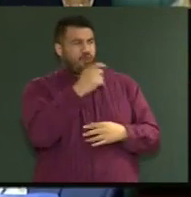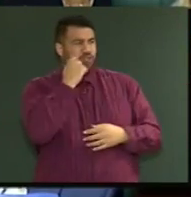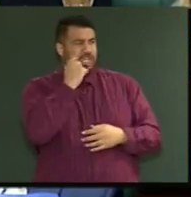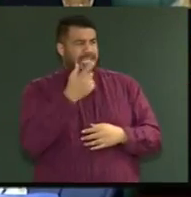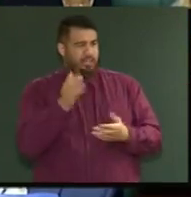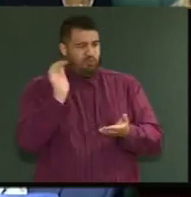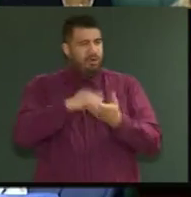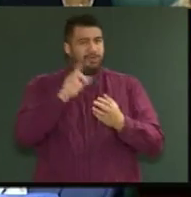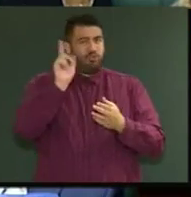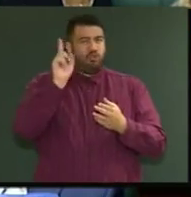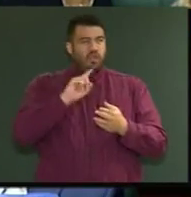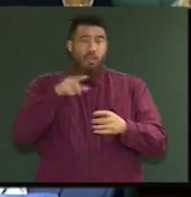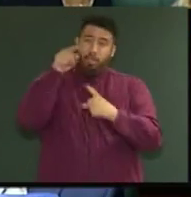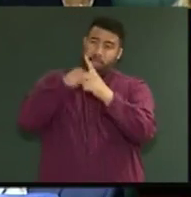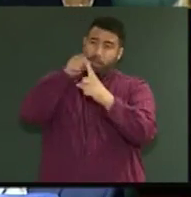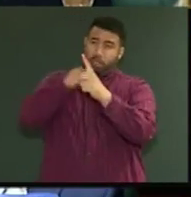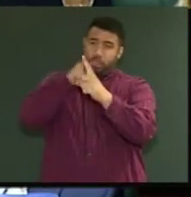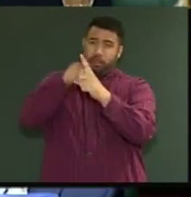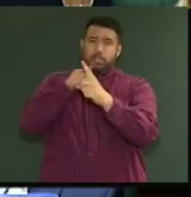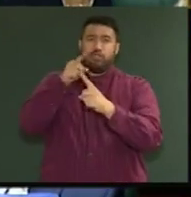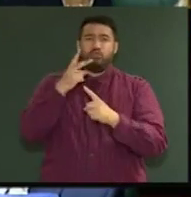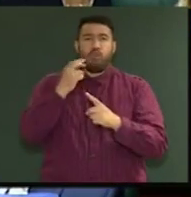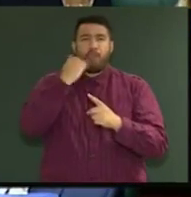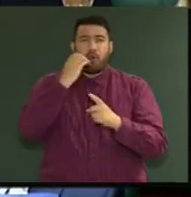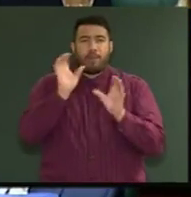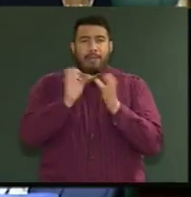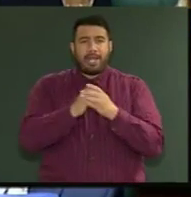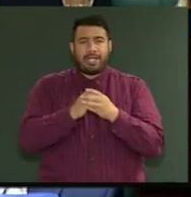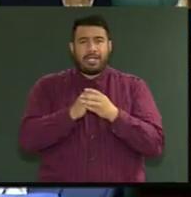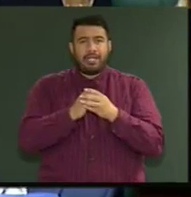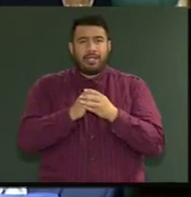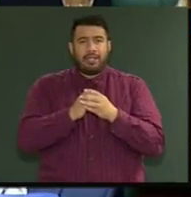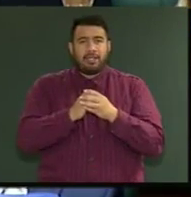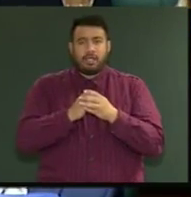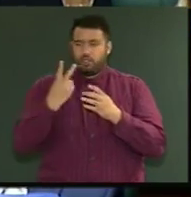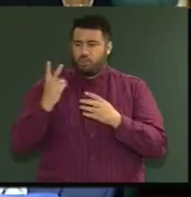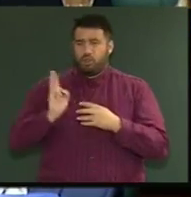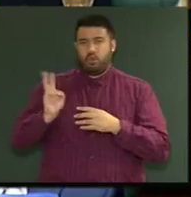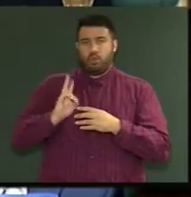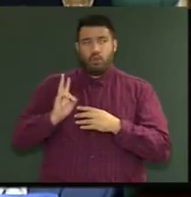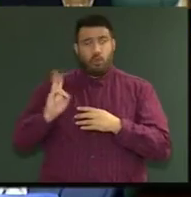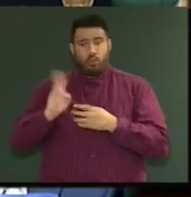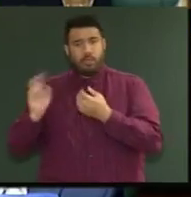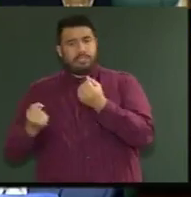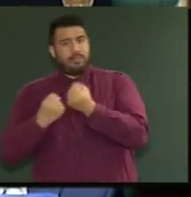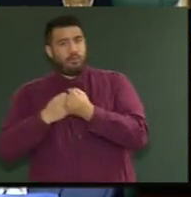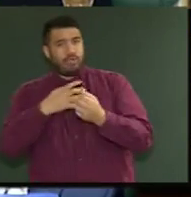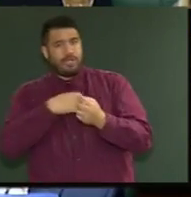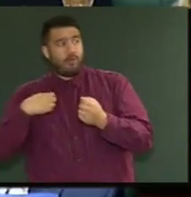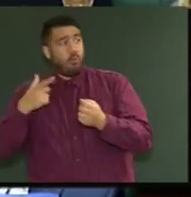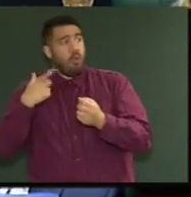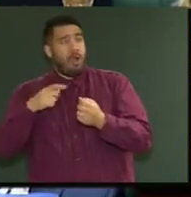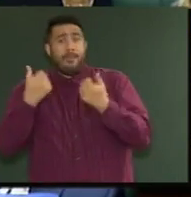this house and have a go at the two Māori Party members of parliament who sit next to the government and get more than